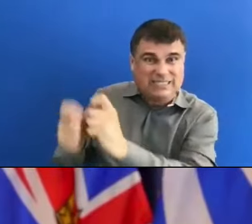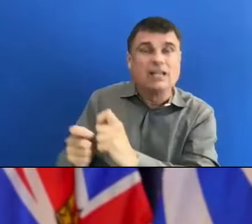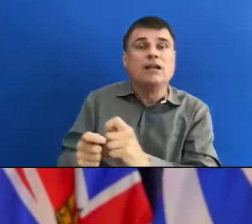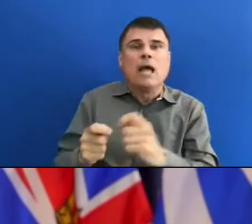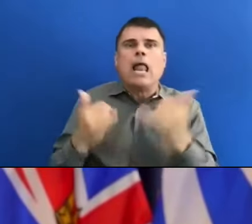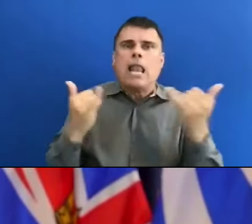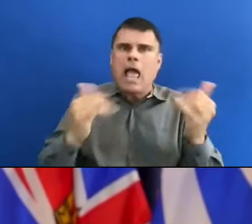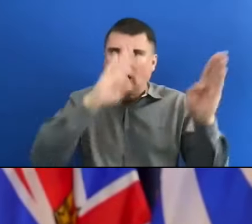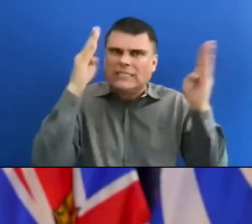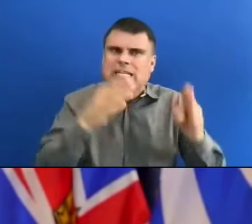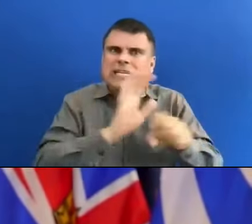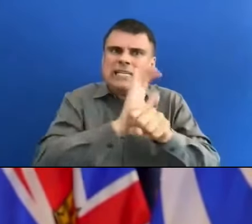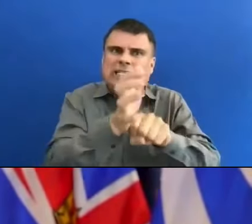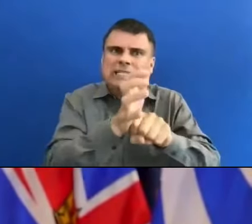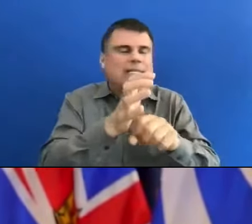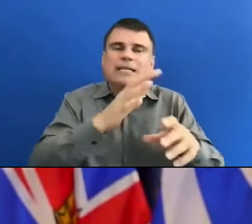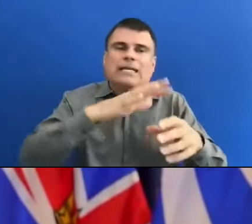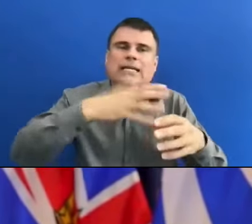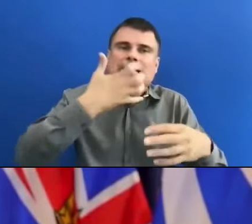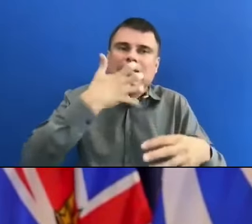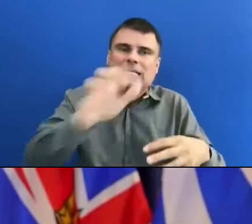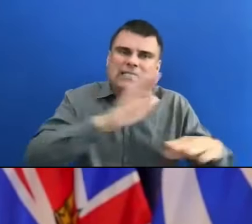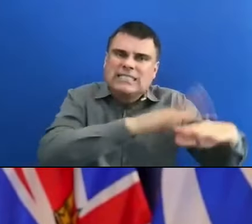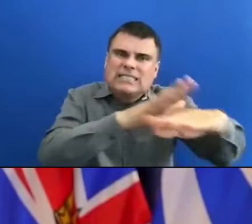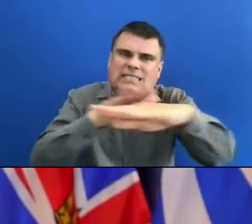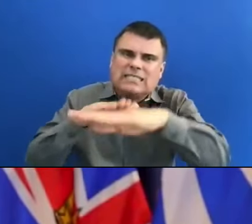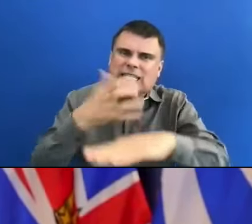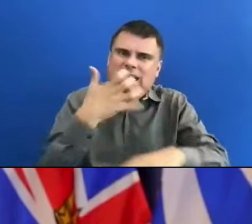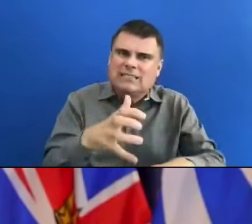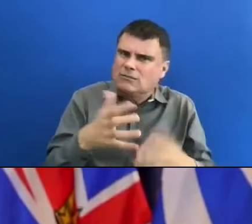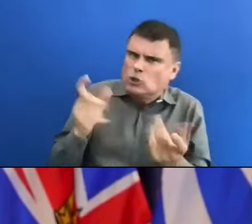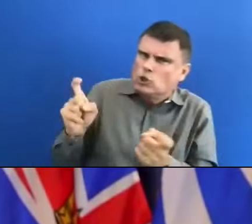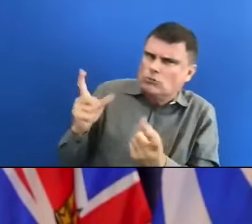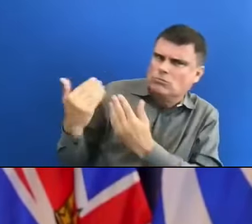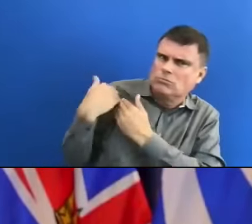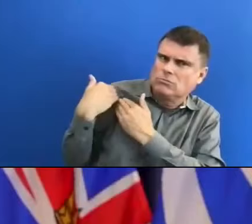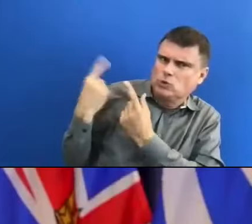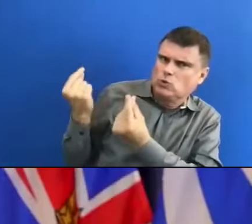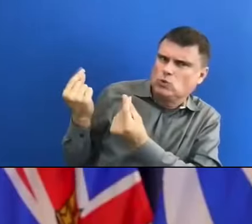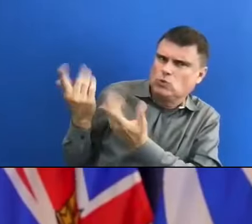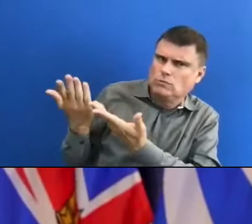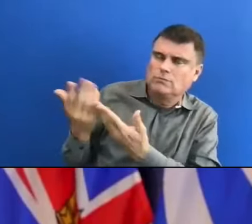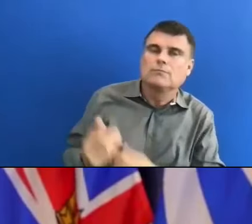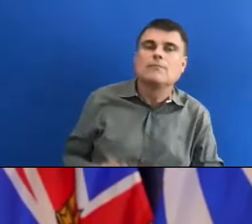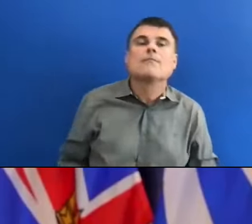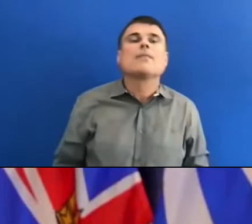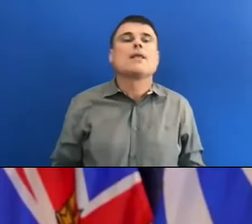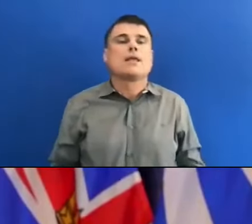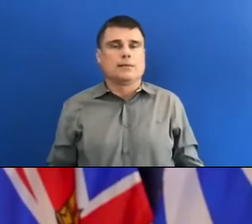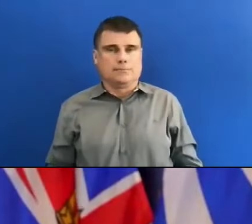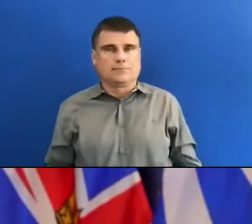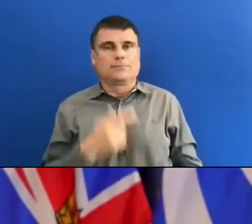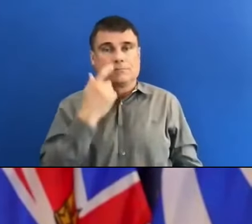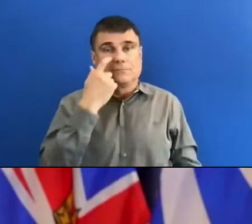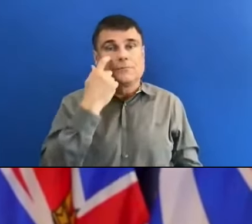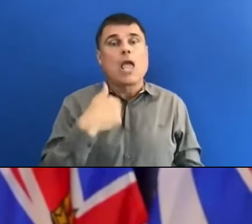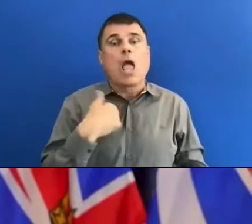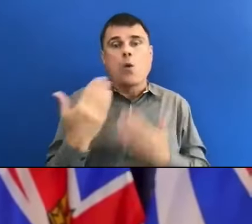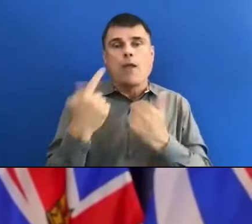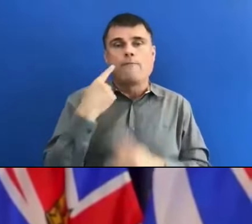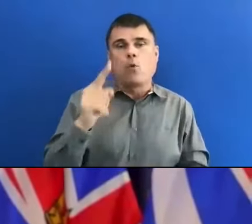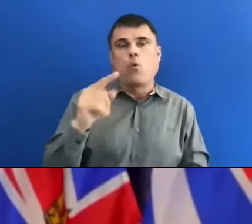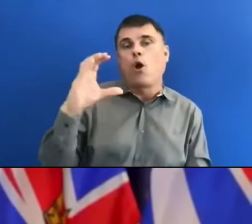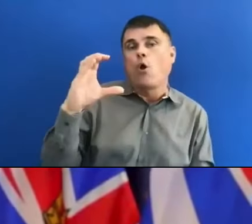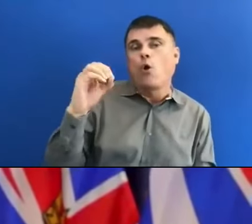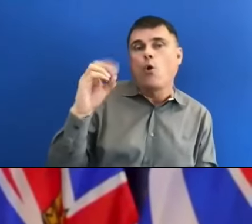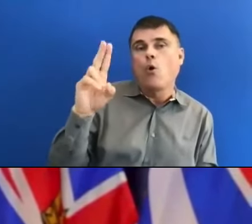deaths. Well, again, I'll await the coroner's determination. As Dr. Henry said, fatalities are